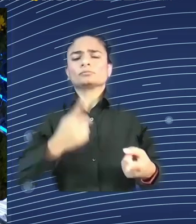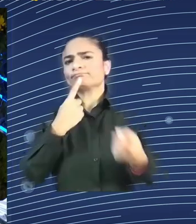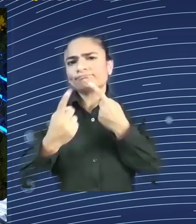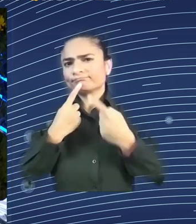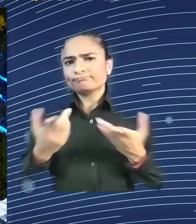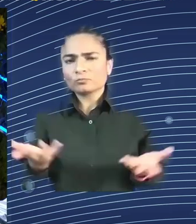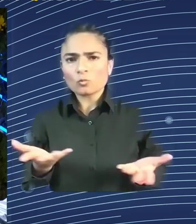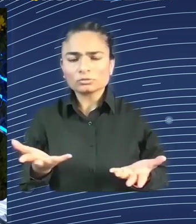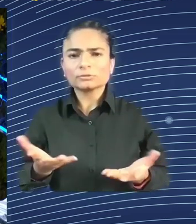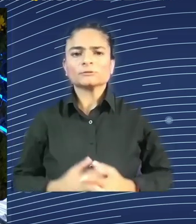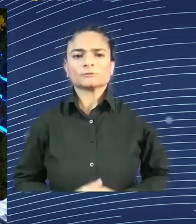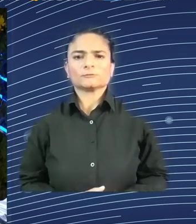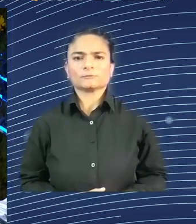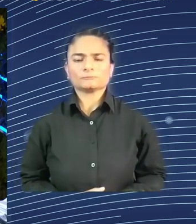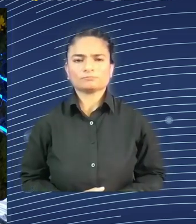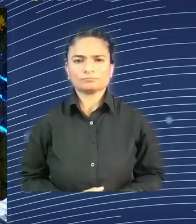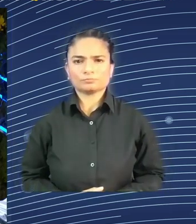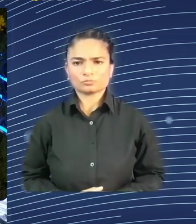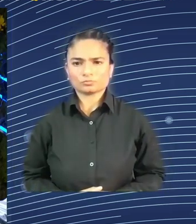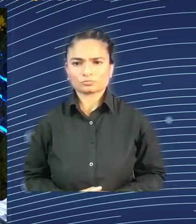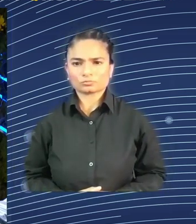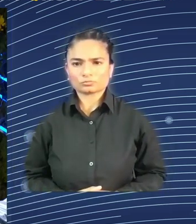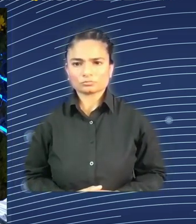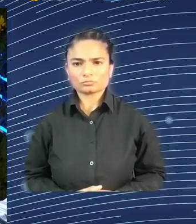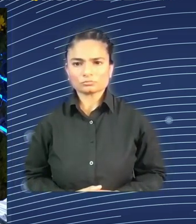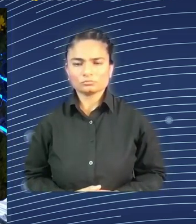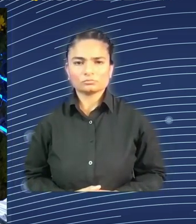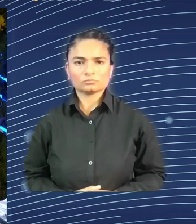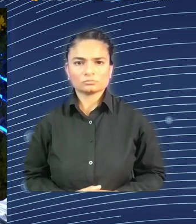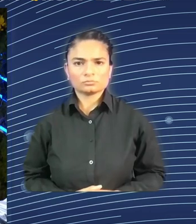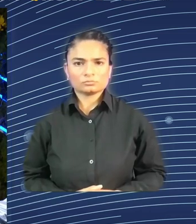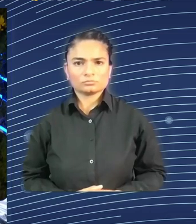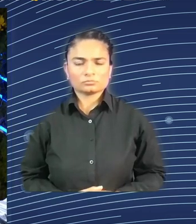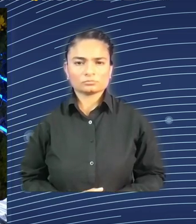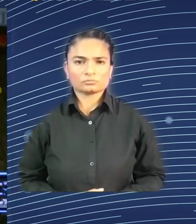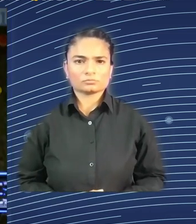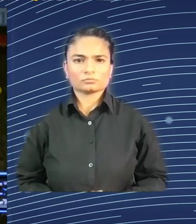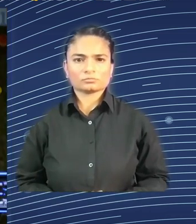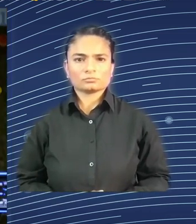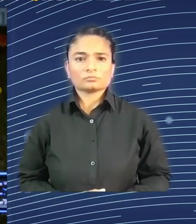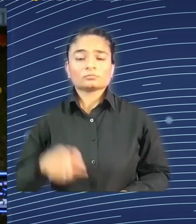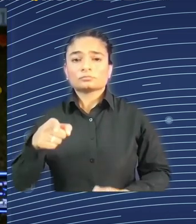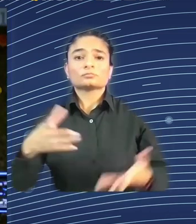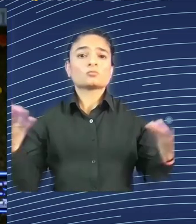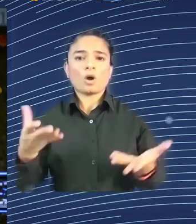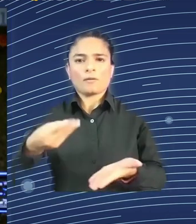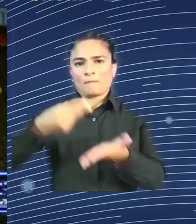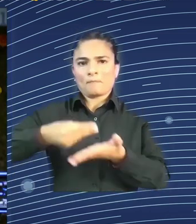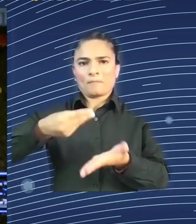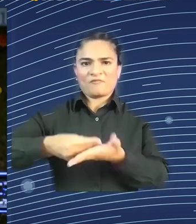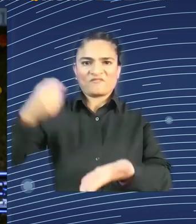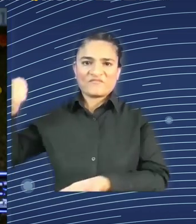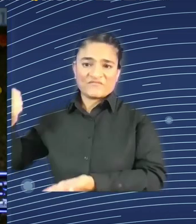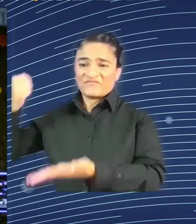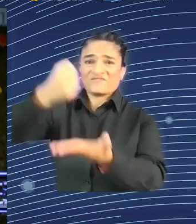also give to entrepreneurs within Europe. So when you look at the